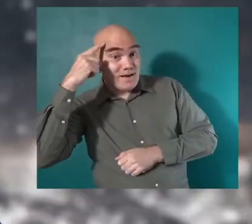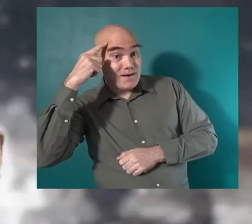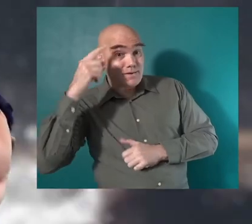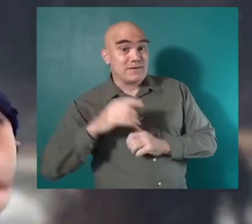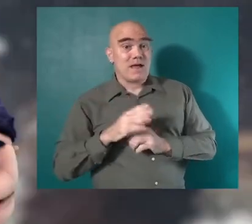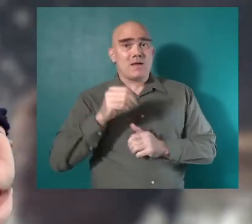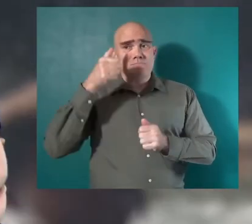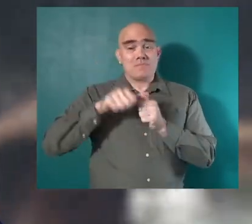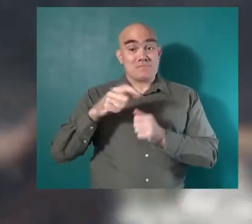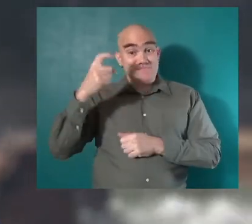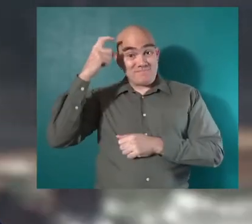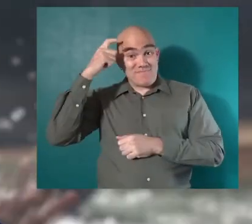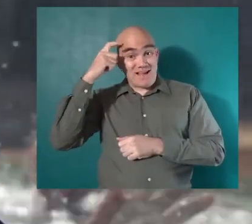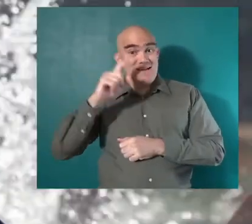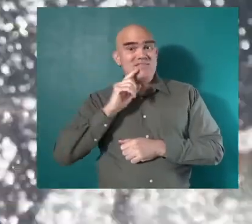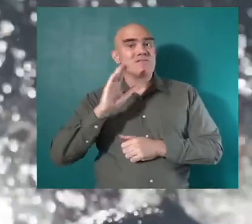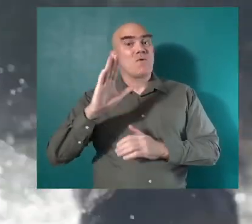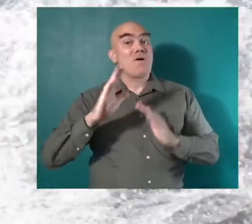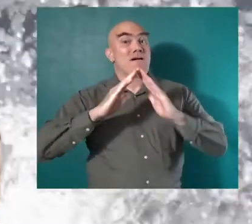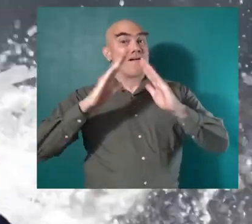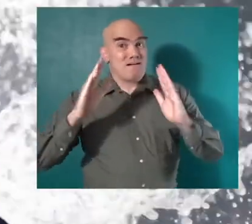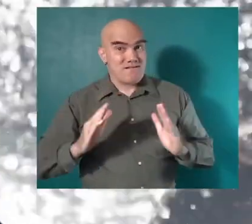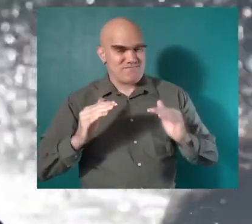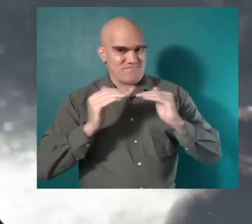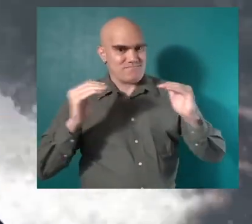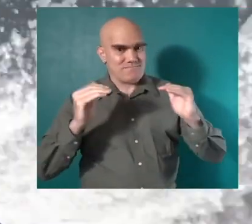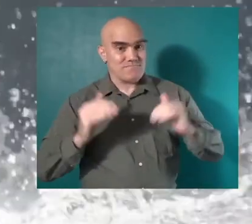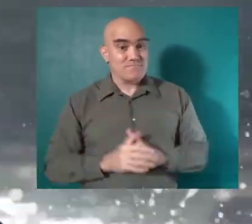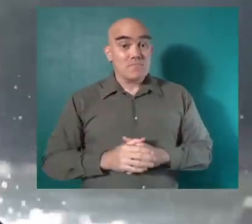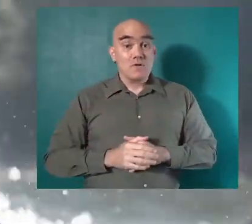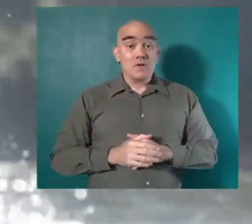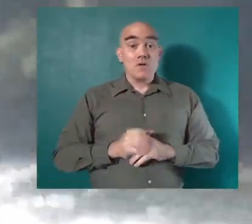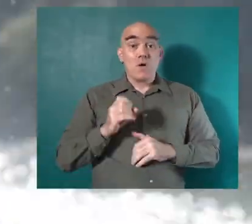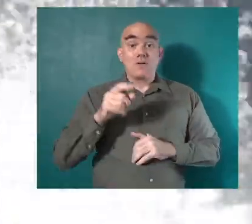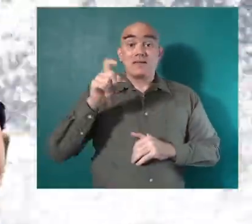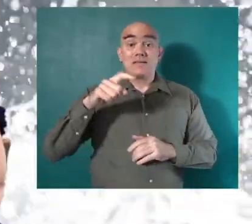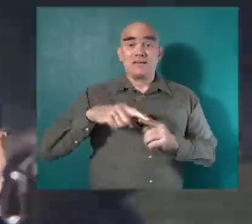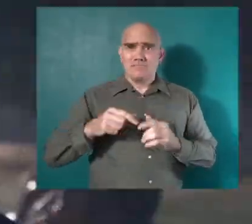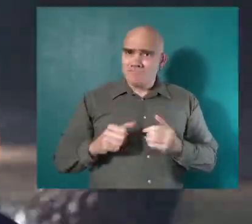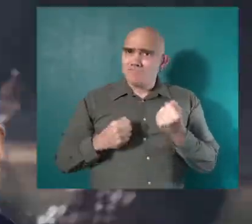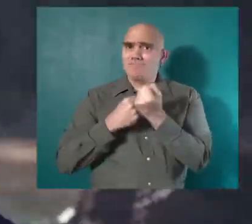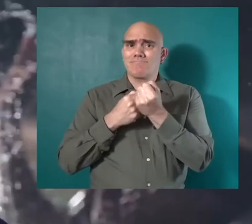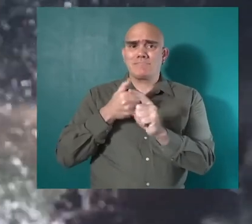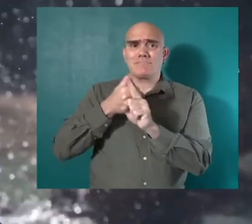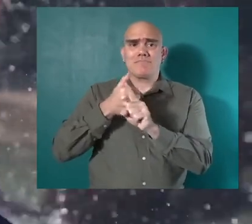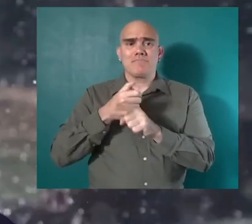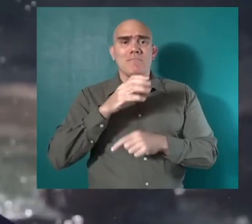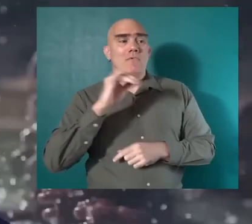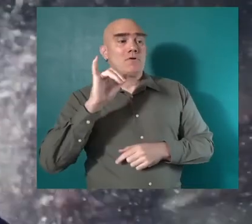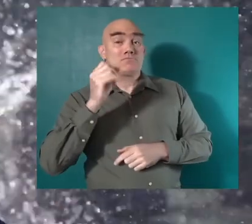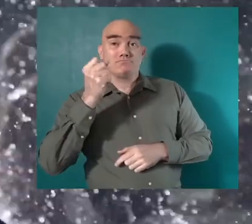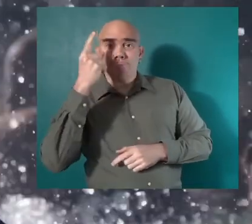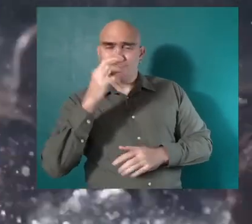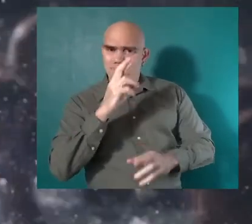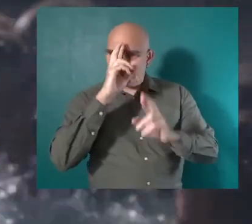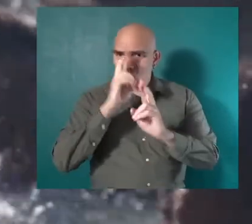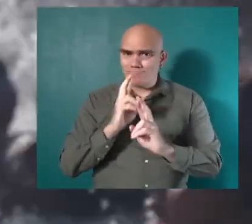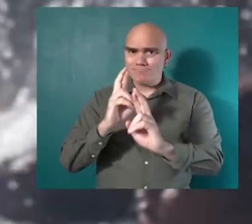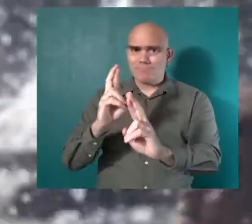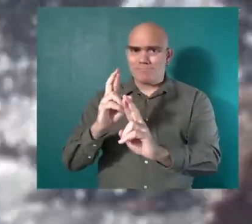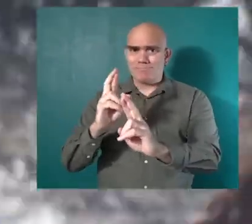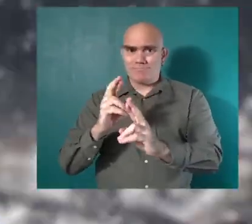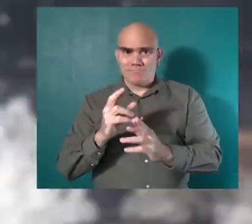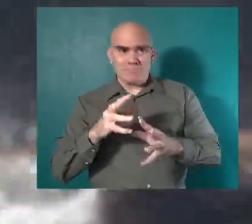remember, that mind is your house, so you need to stand up for yourself. But also, be understanding and